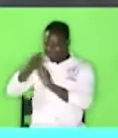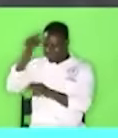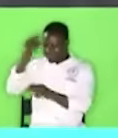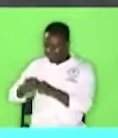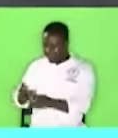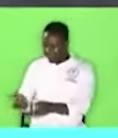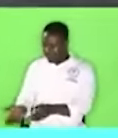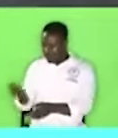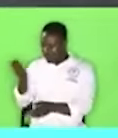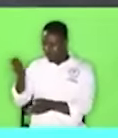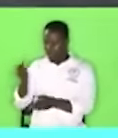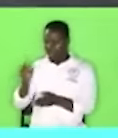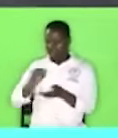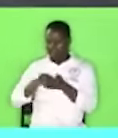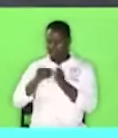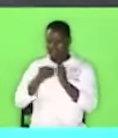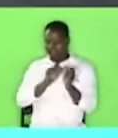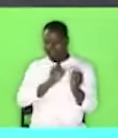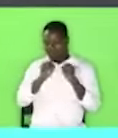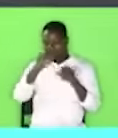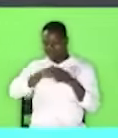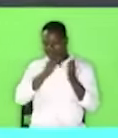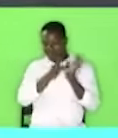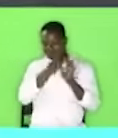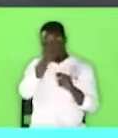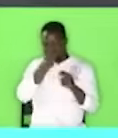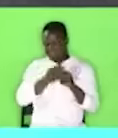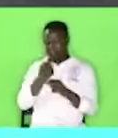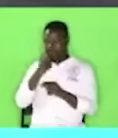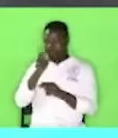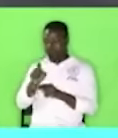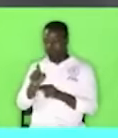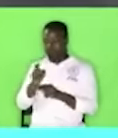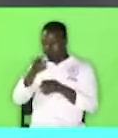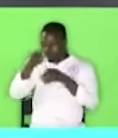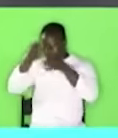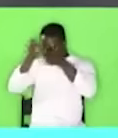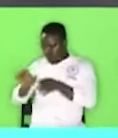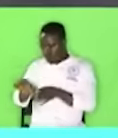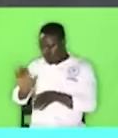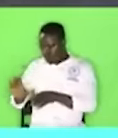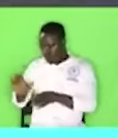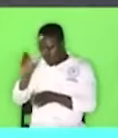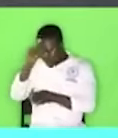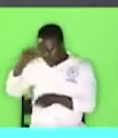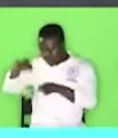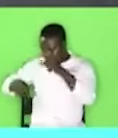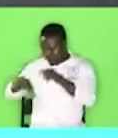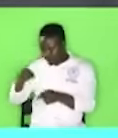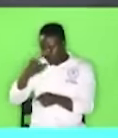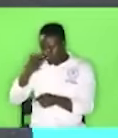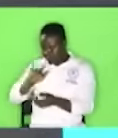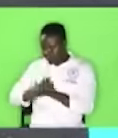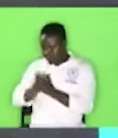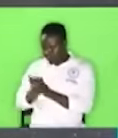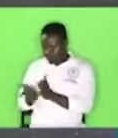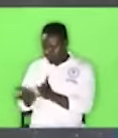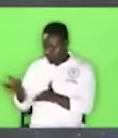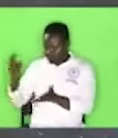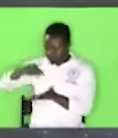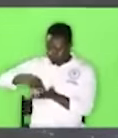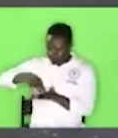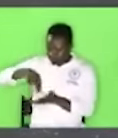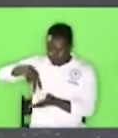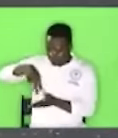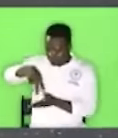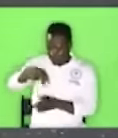all the power all the glory all the authority that is vested